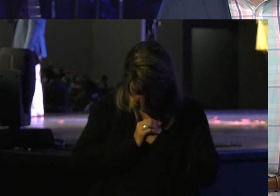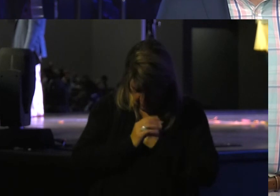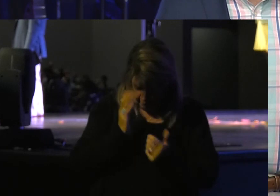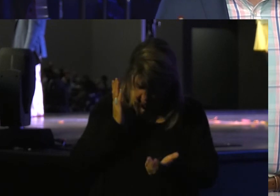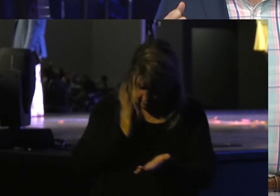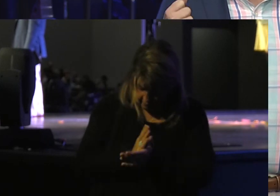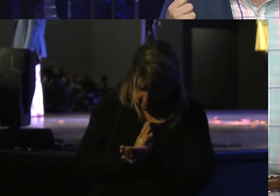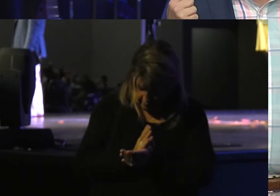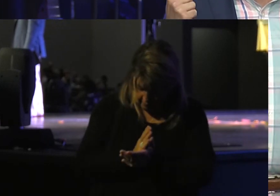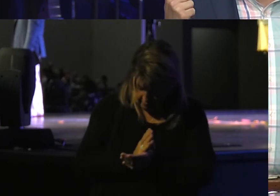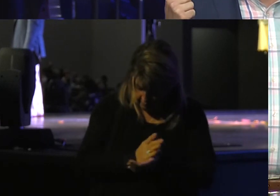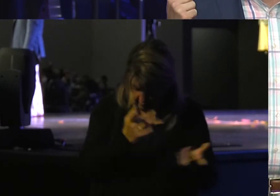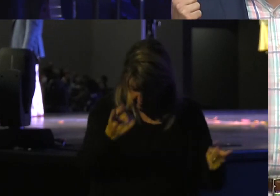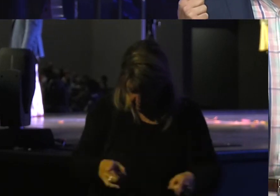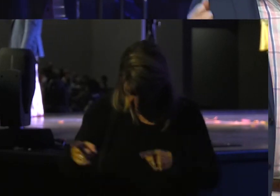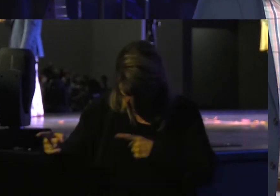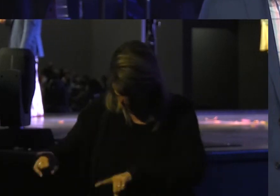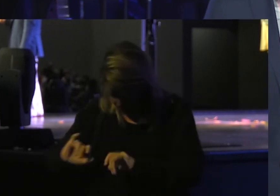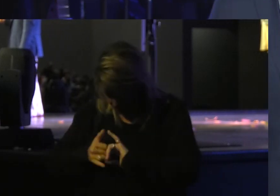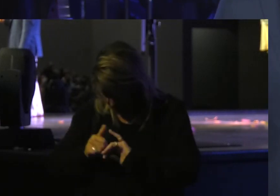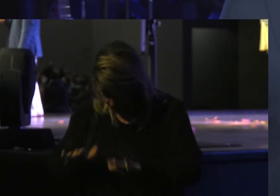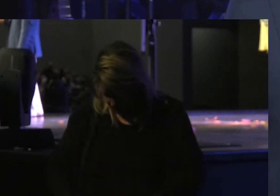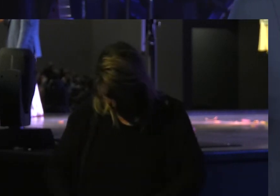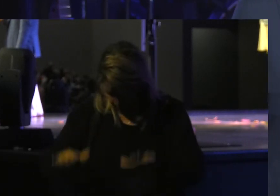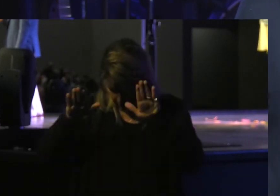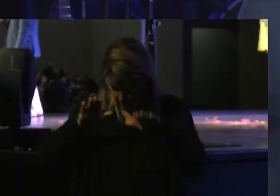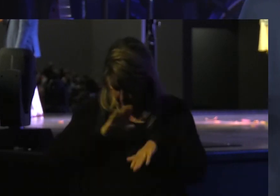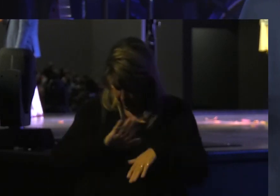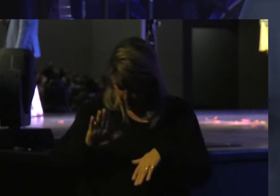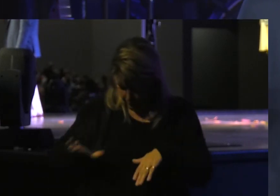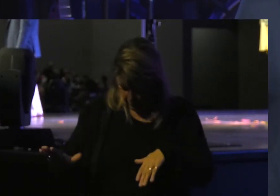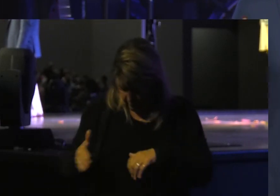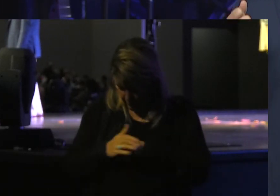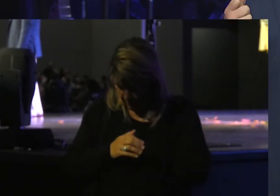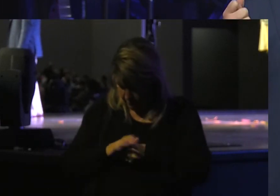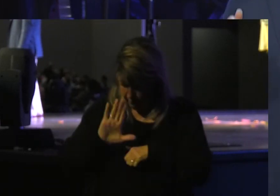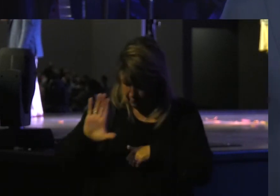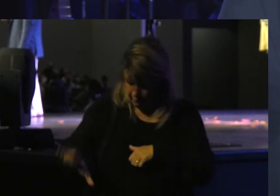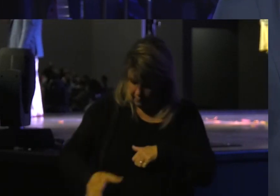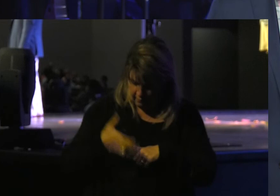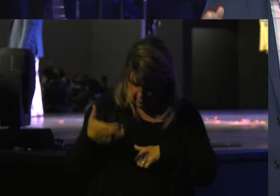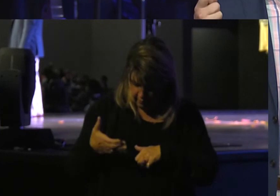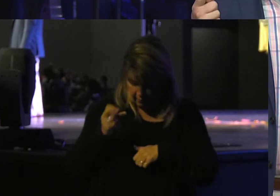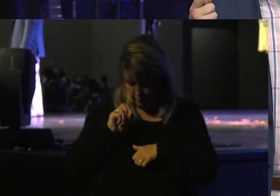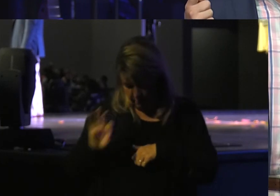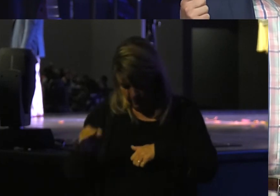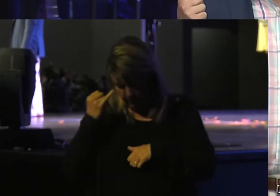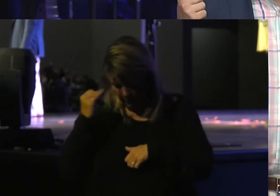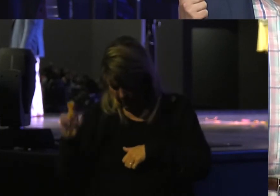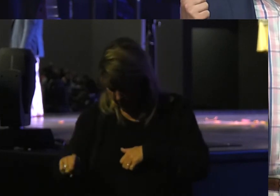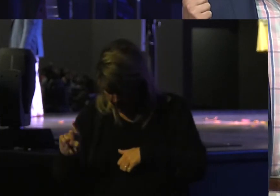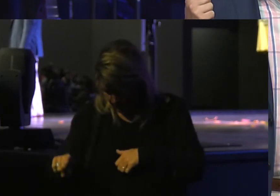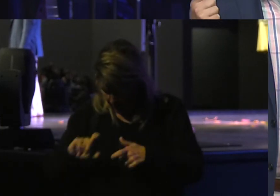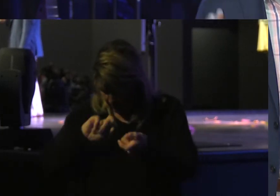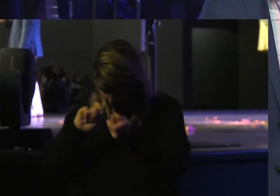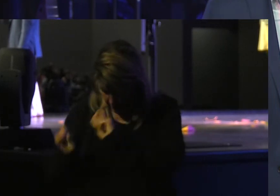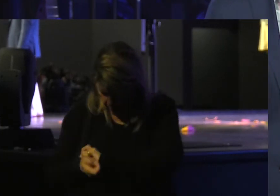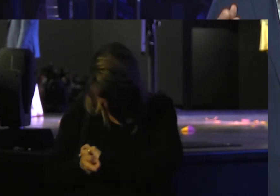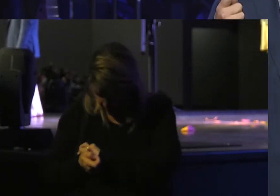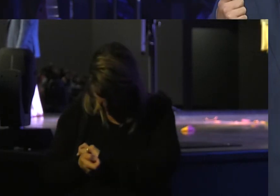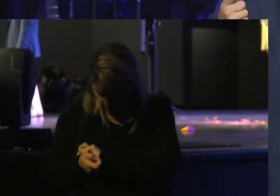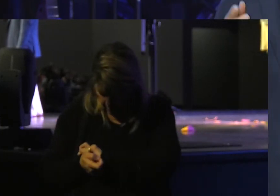Compromising With The Way You're Raising Your Children Shut Their Phones Off If You Need To Change The